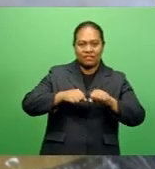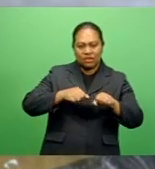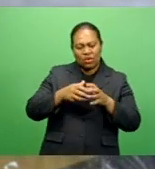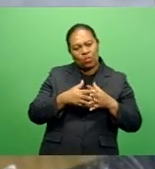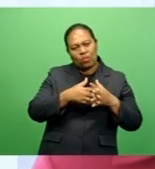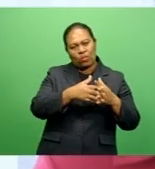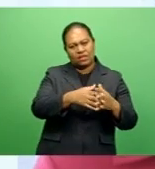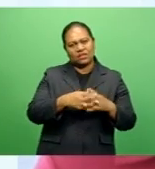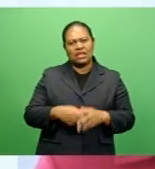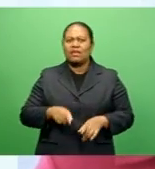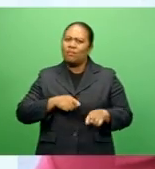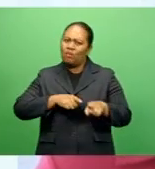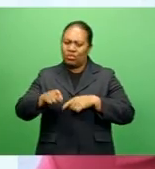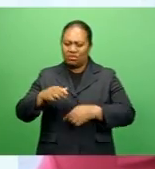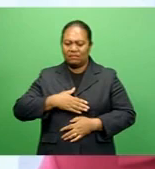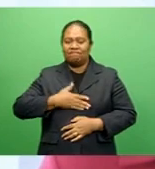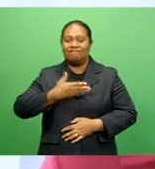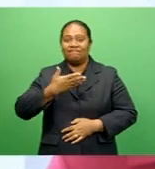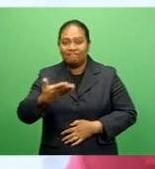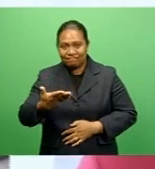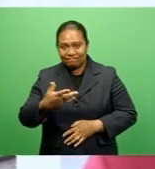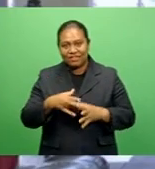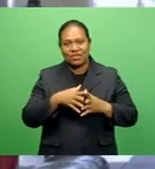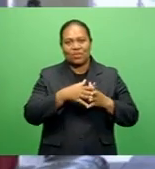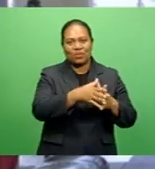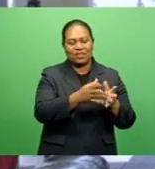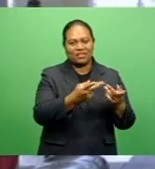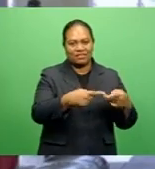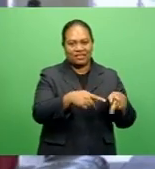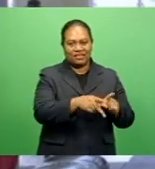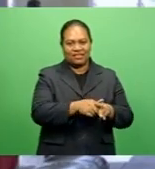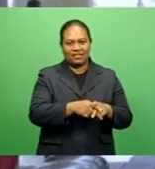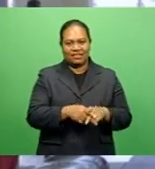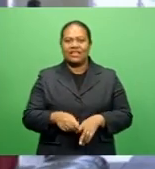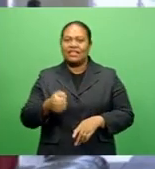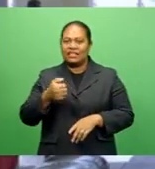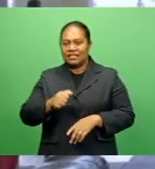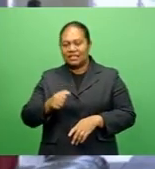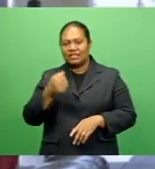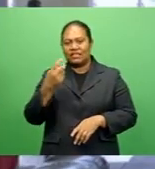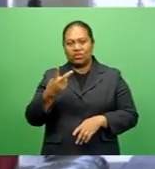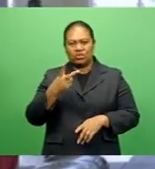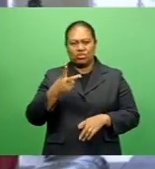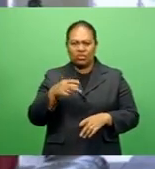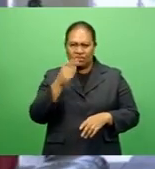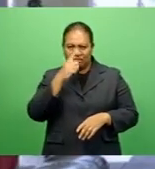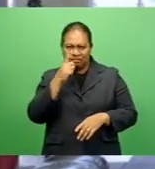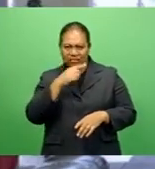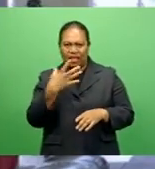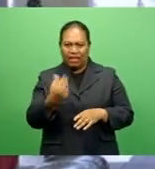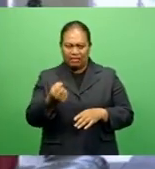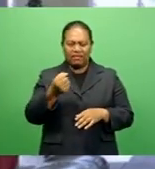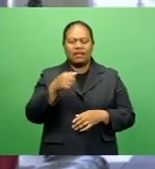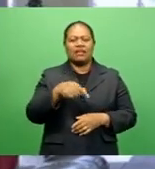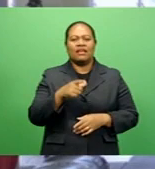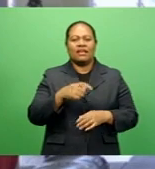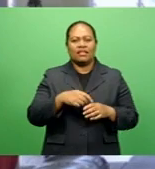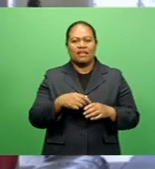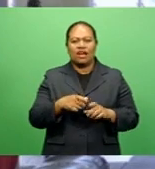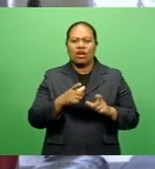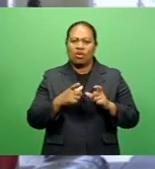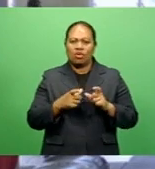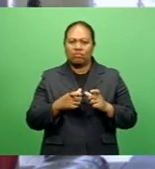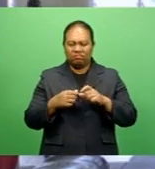there's a lot of interested boxers out there in the western side. Sixty top boxers from around the country are here at the Commander